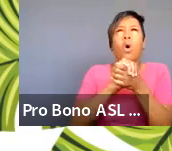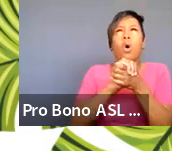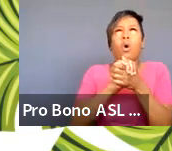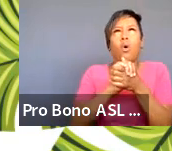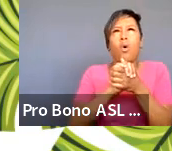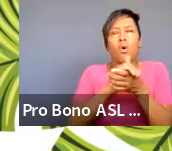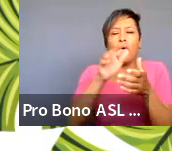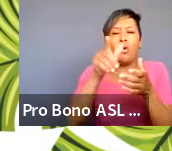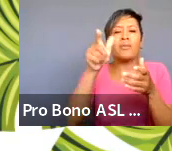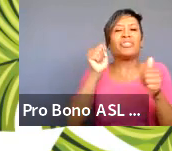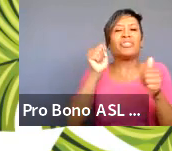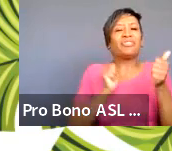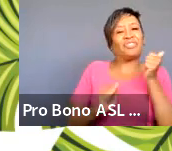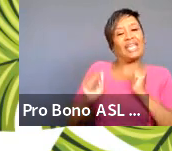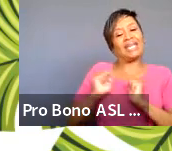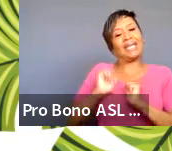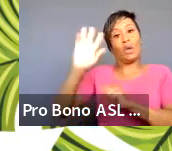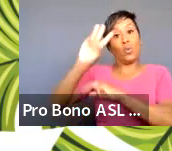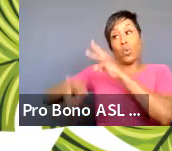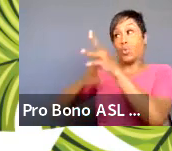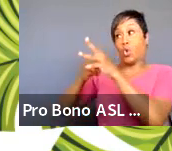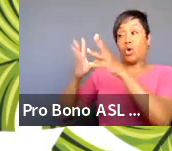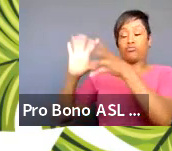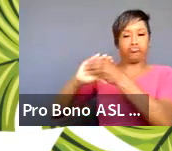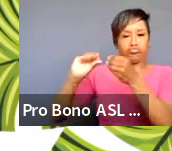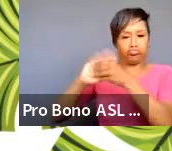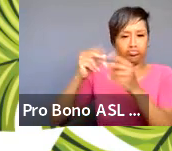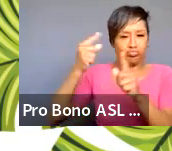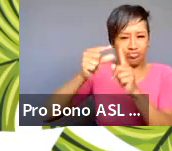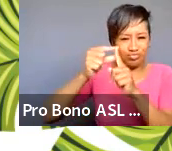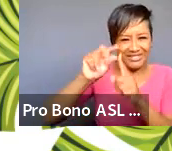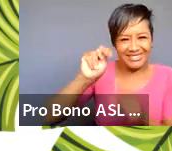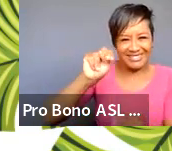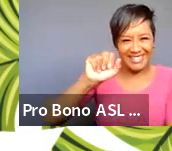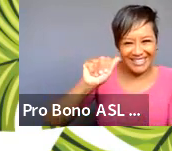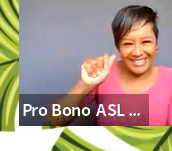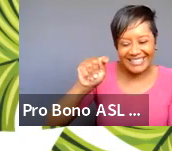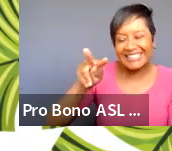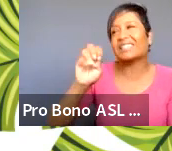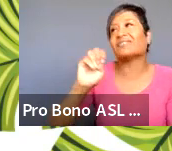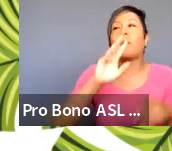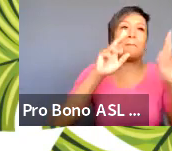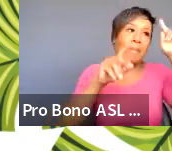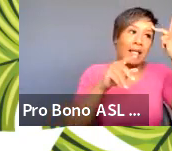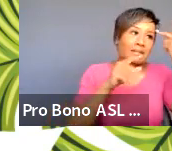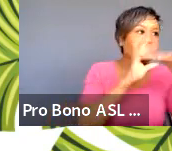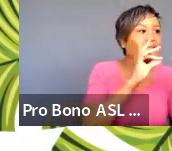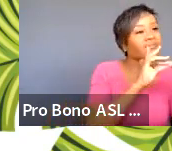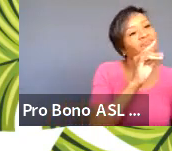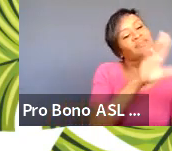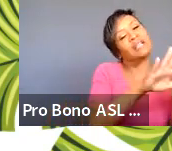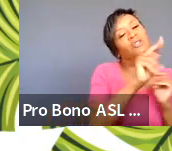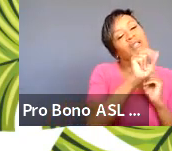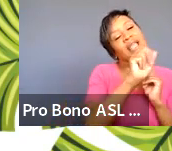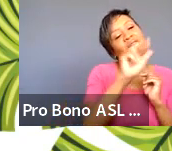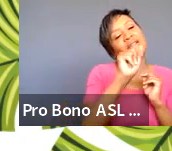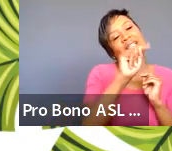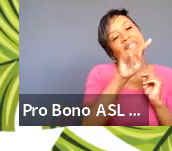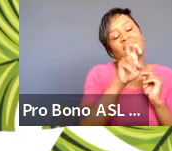in the theatrical world and also through politics of like that's your narrative